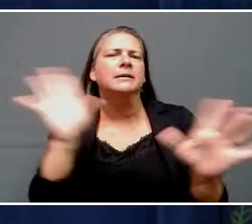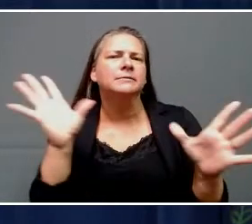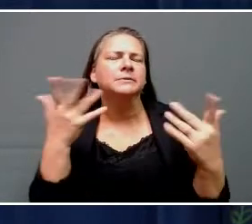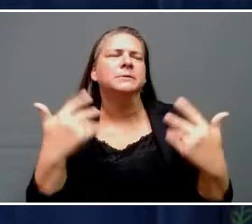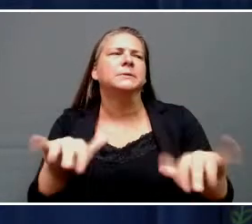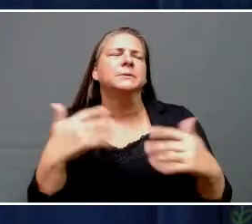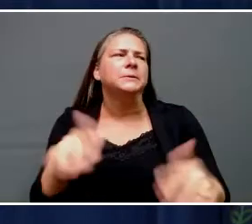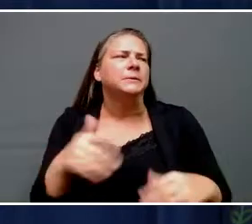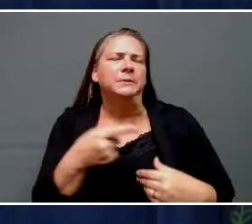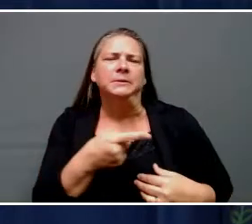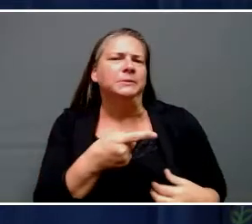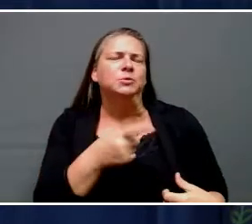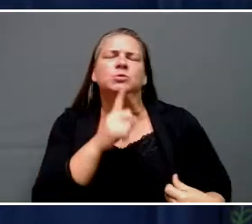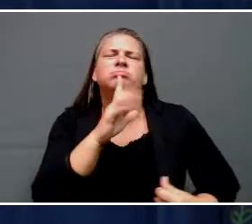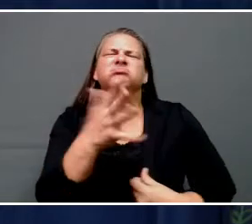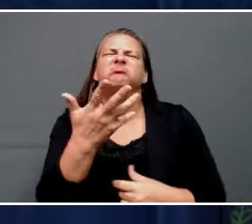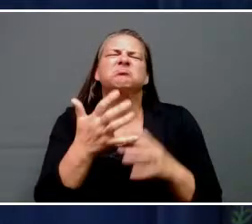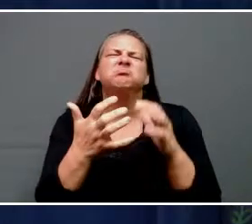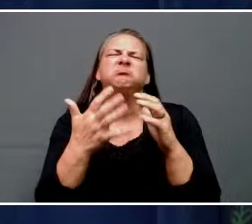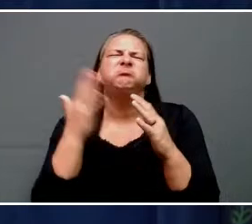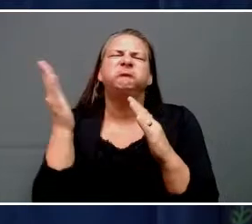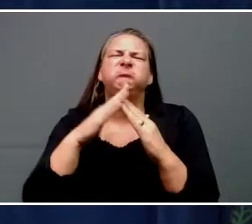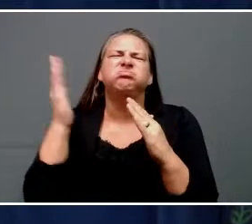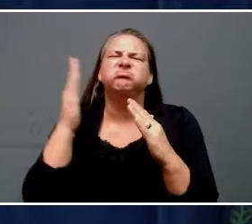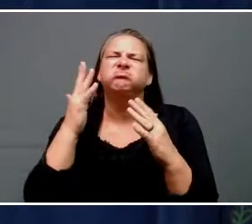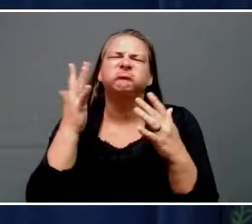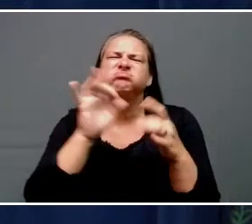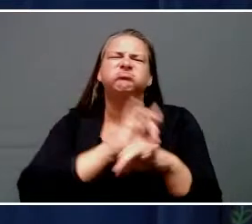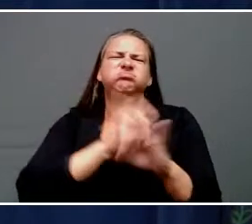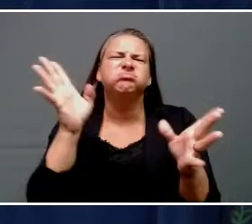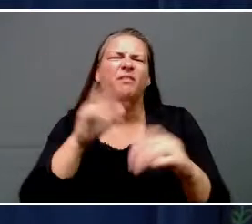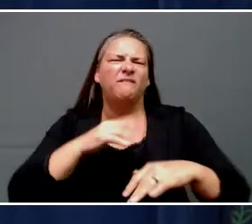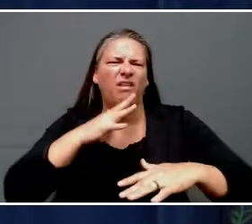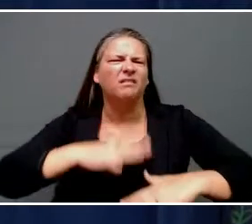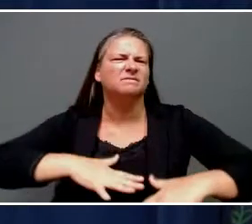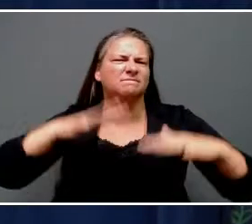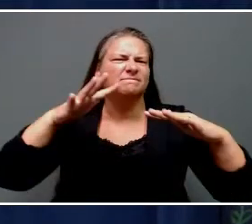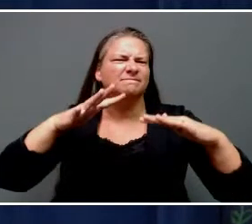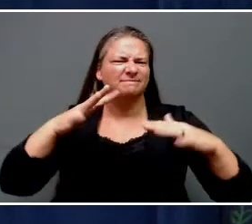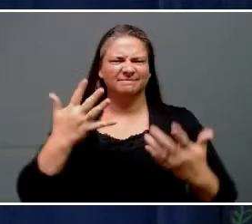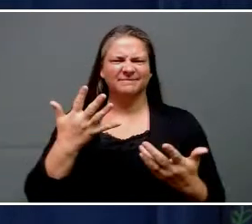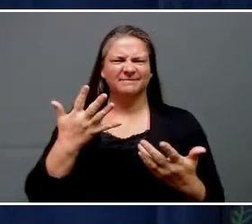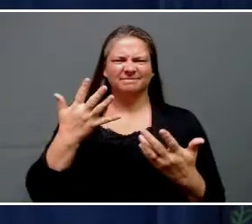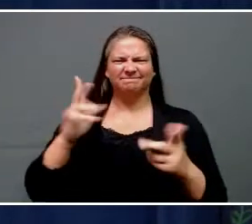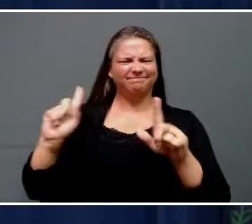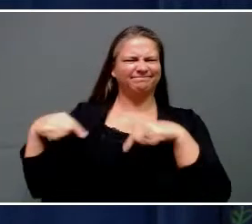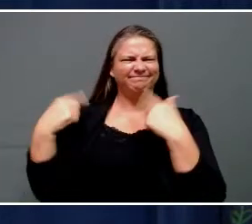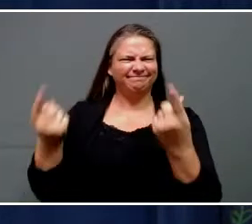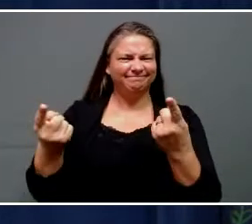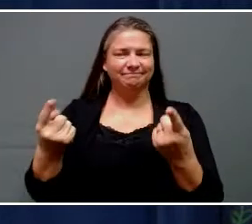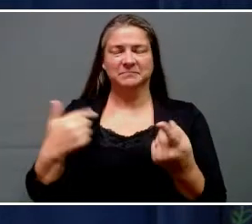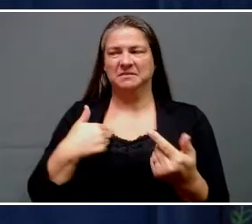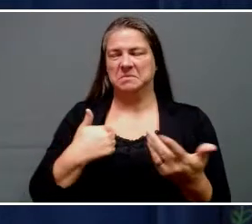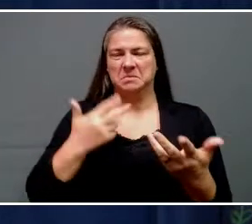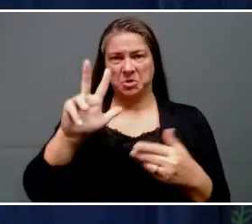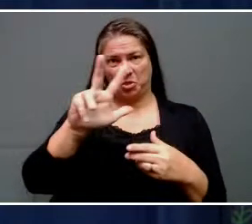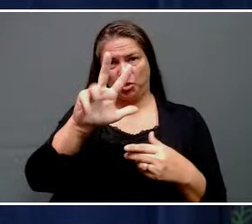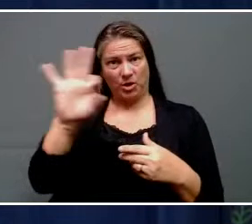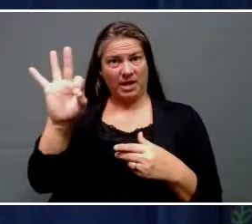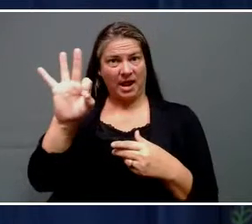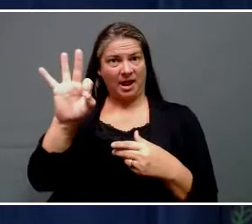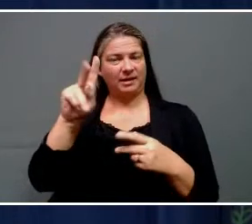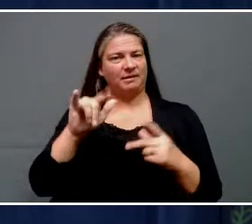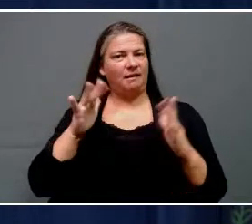the most devastating and certainly the deadliest flooding of our lifetime. We've lost at least 39 Kentuckians,